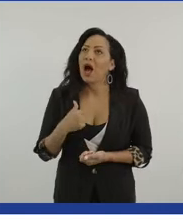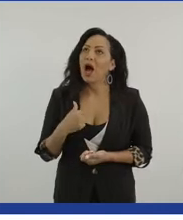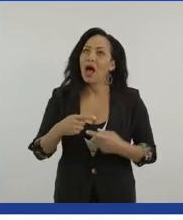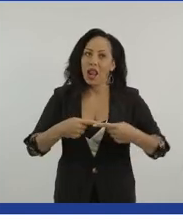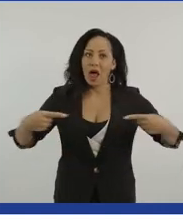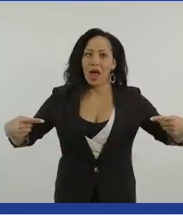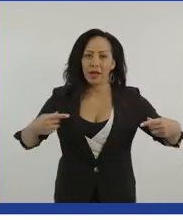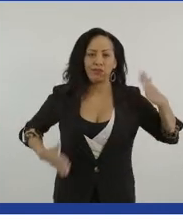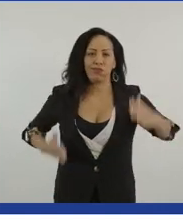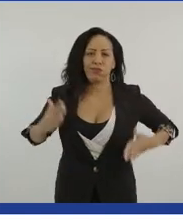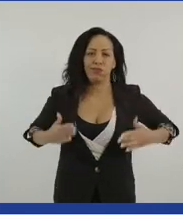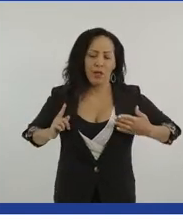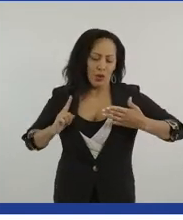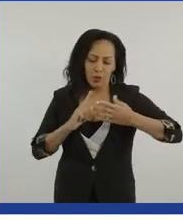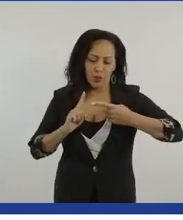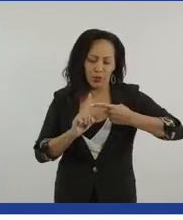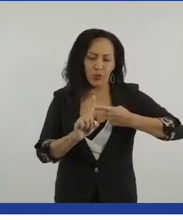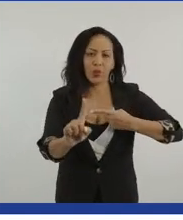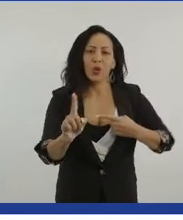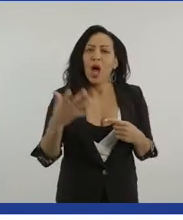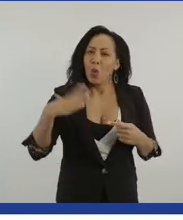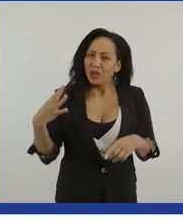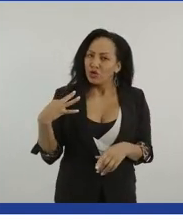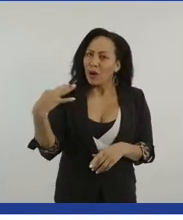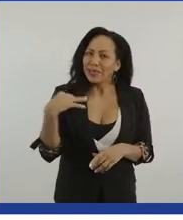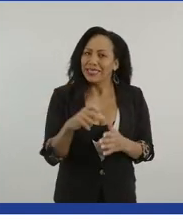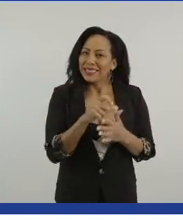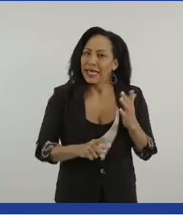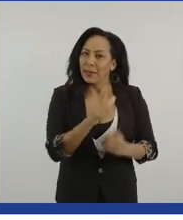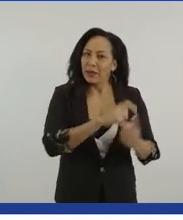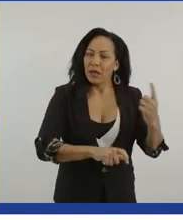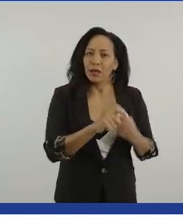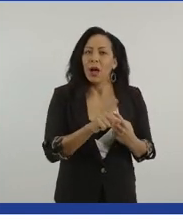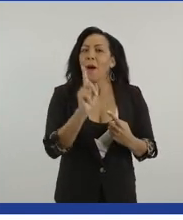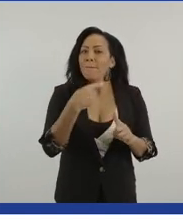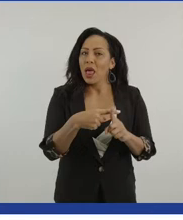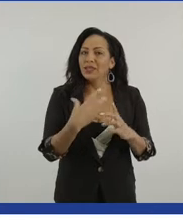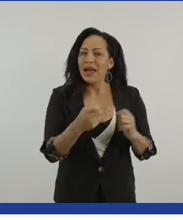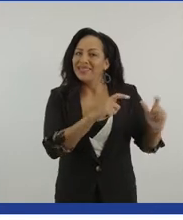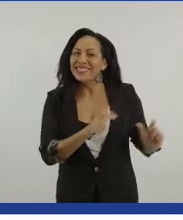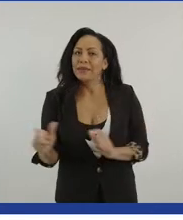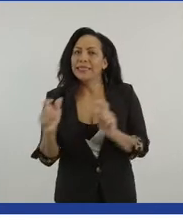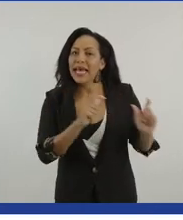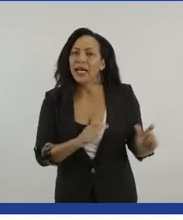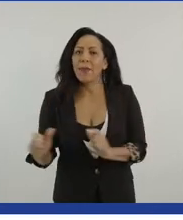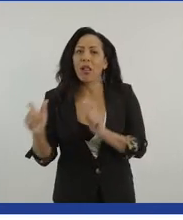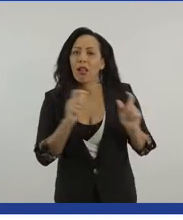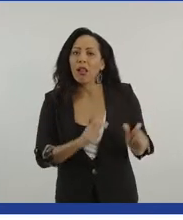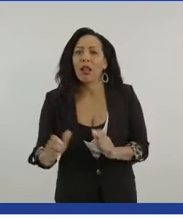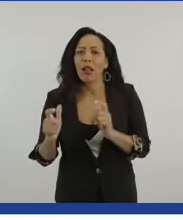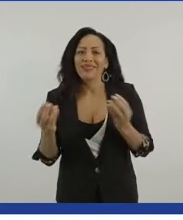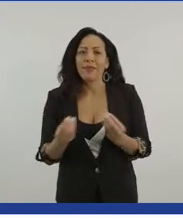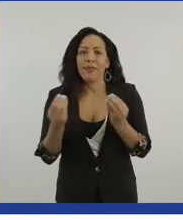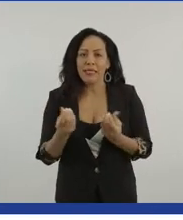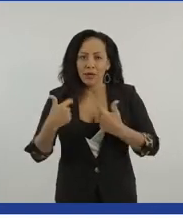I want to really represent the disability community and have sustainability as well. And sustainability for me is to